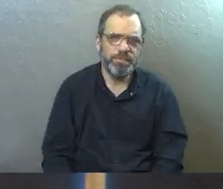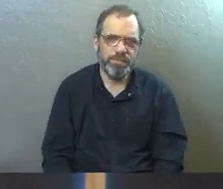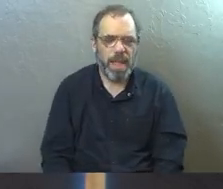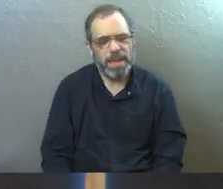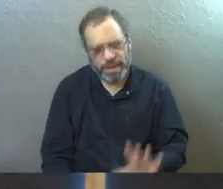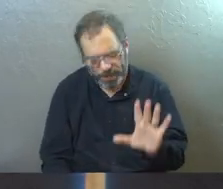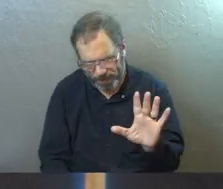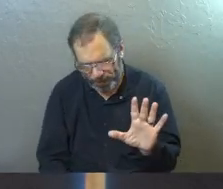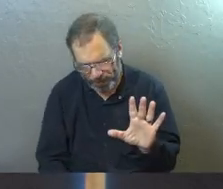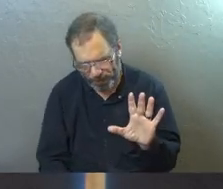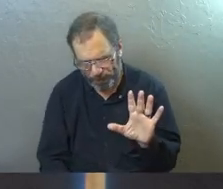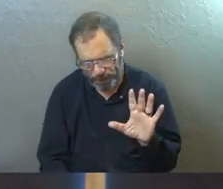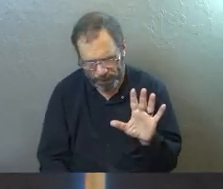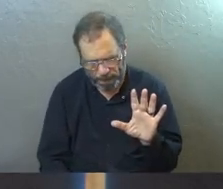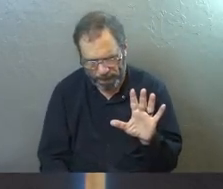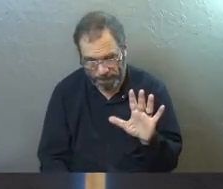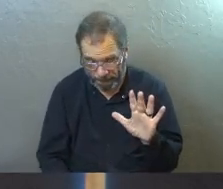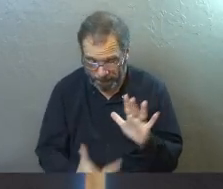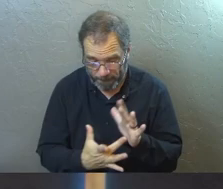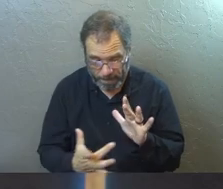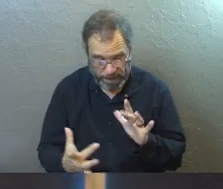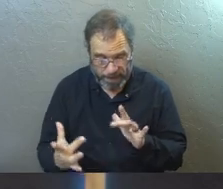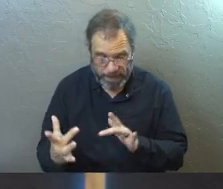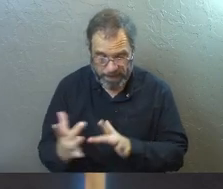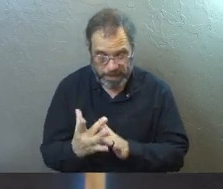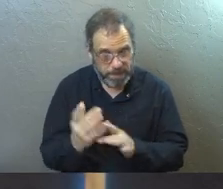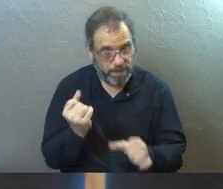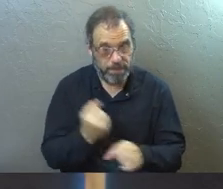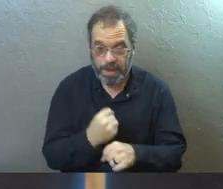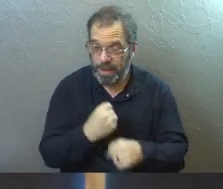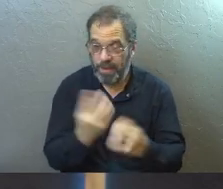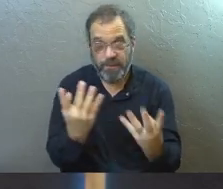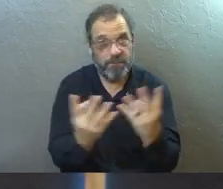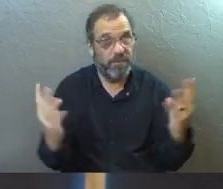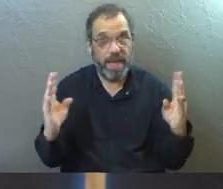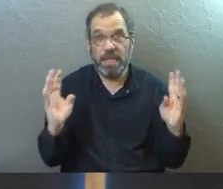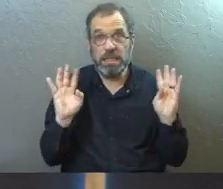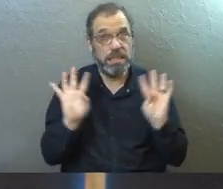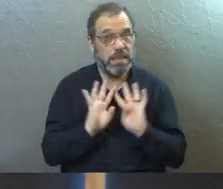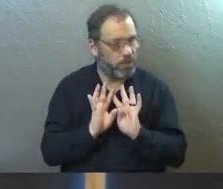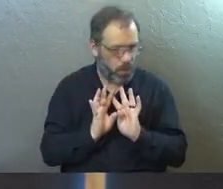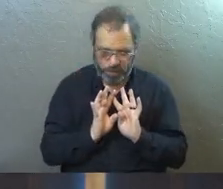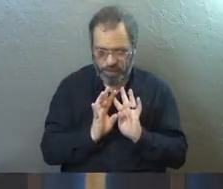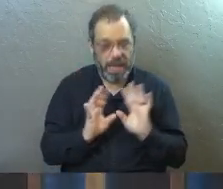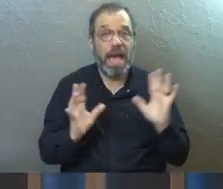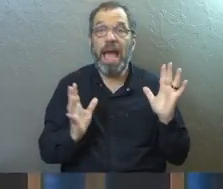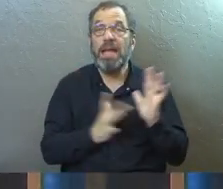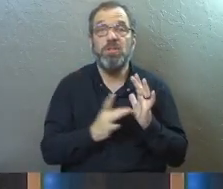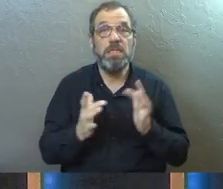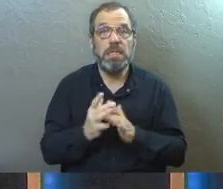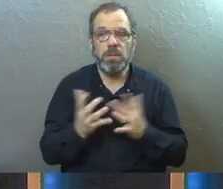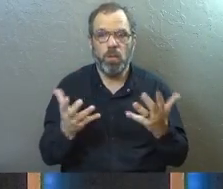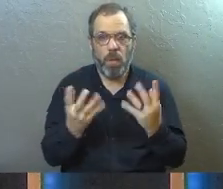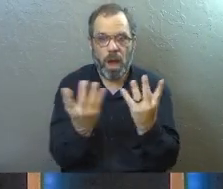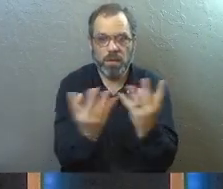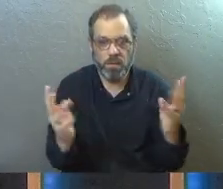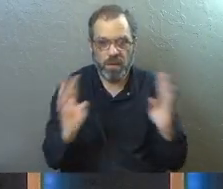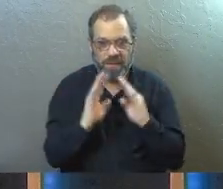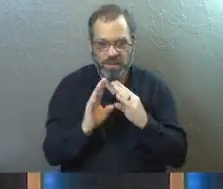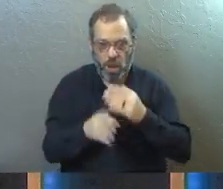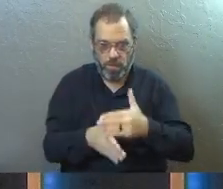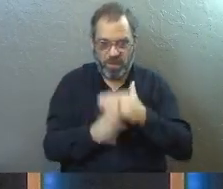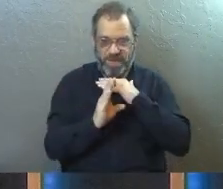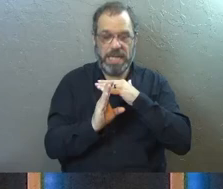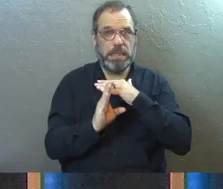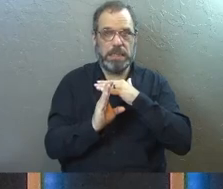Now, I've said that Jesus does not make fences. And Jesus isn't about fences that prevent